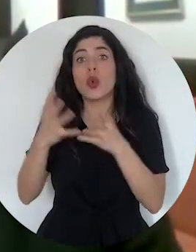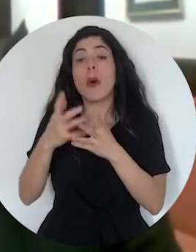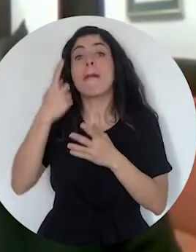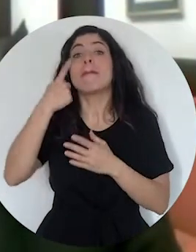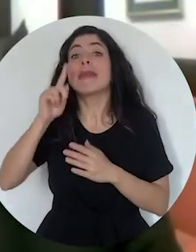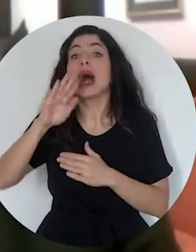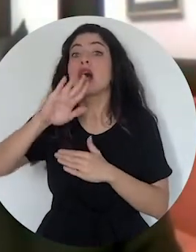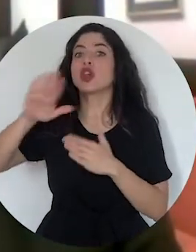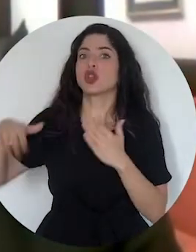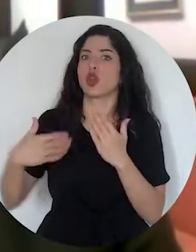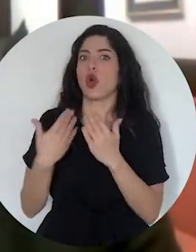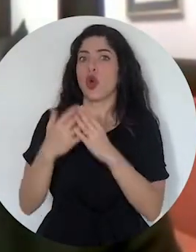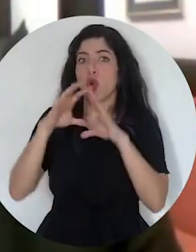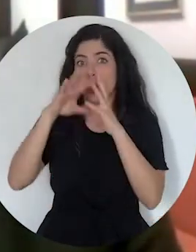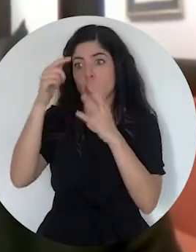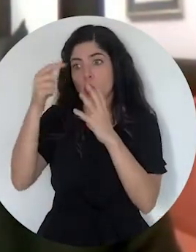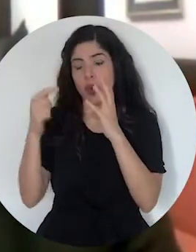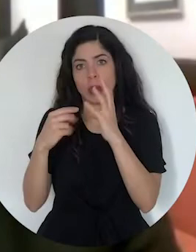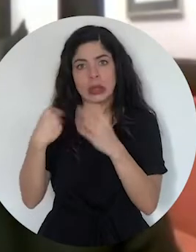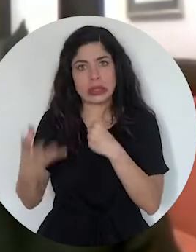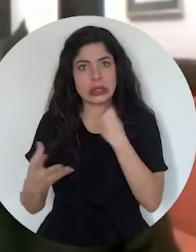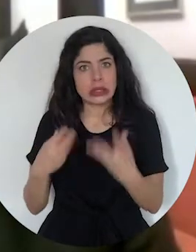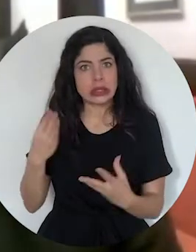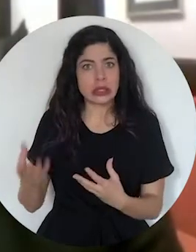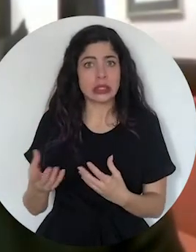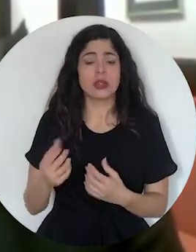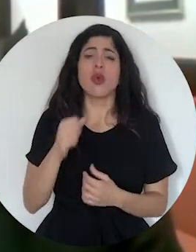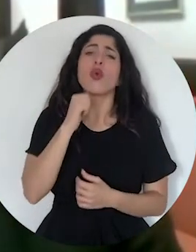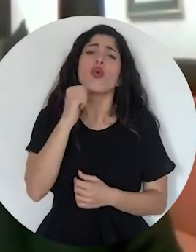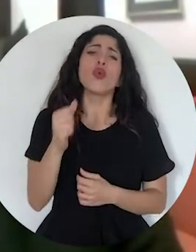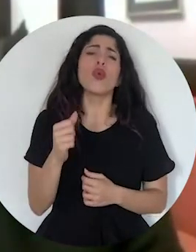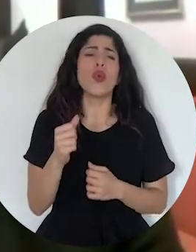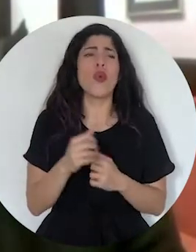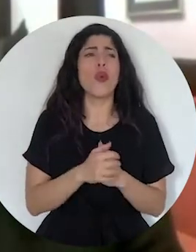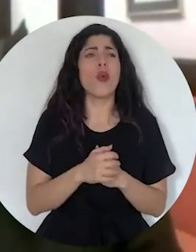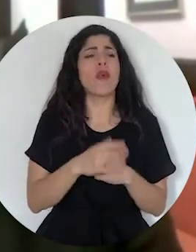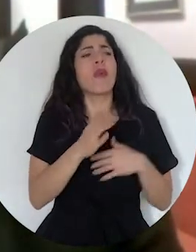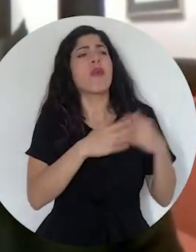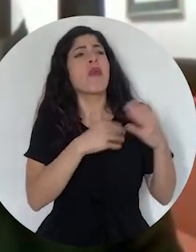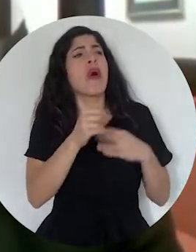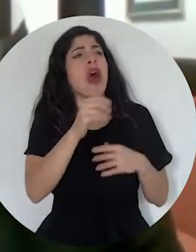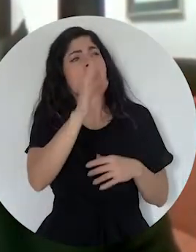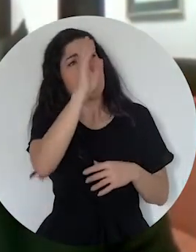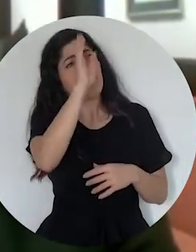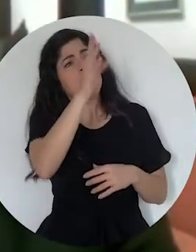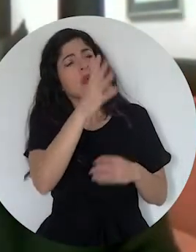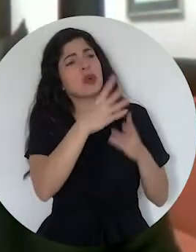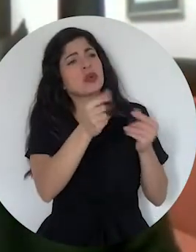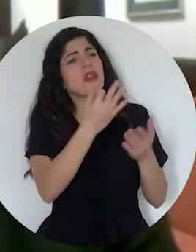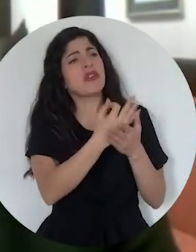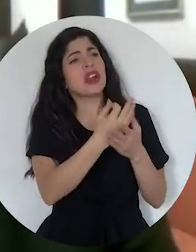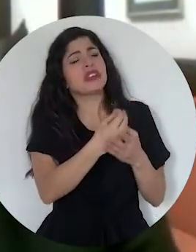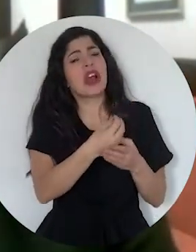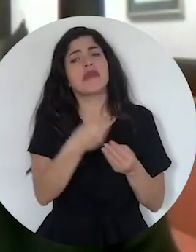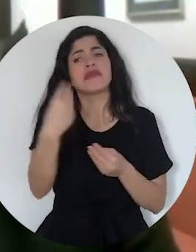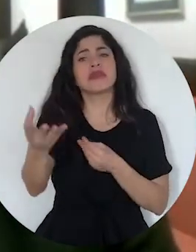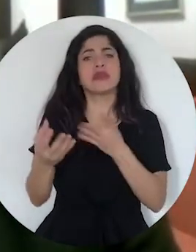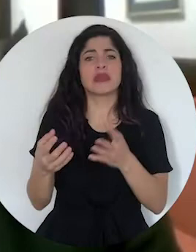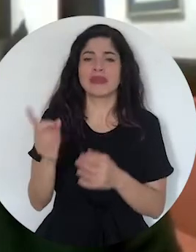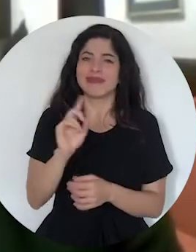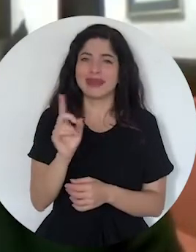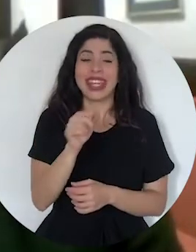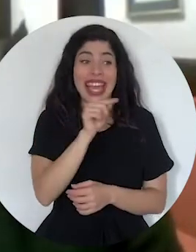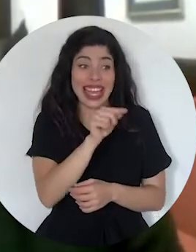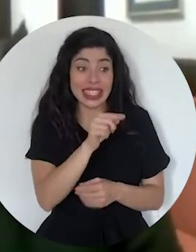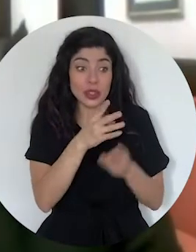for everyone around the world and not any kind of financial solution.